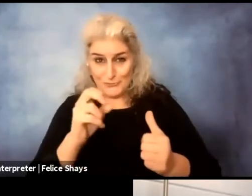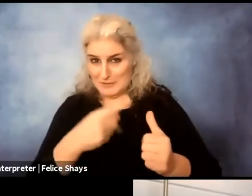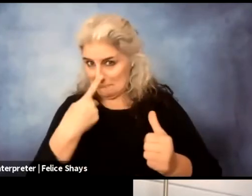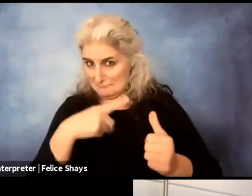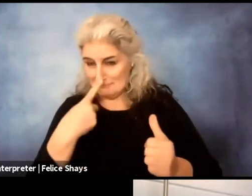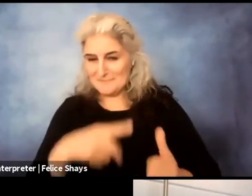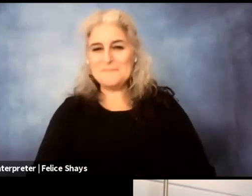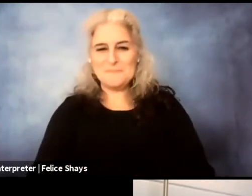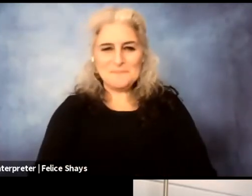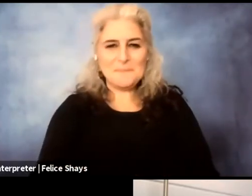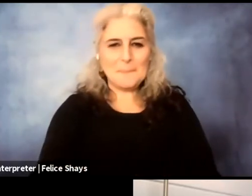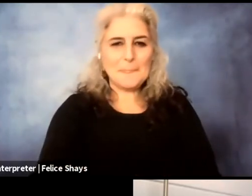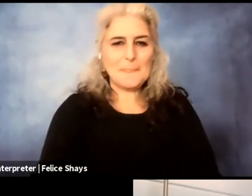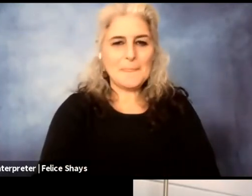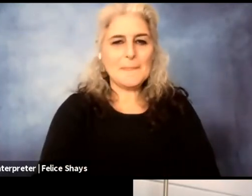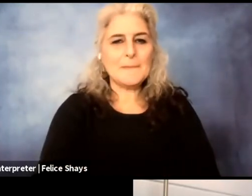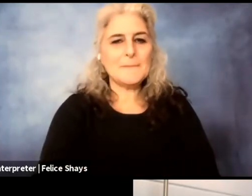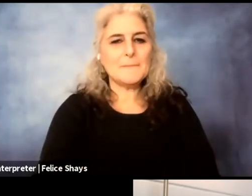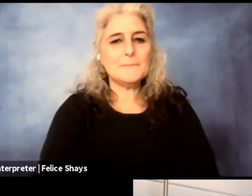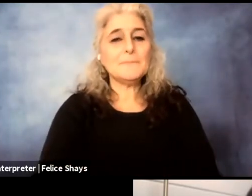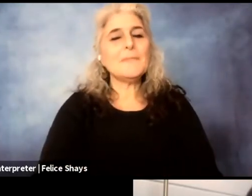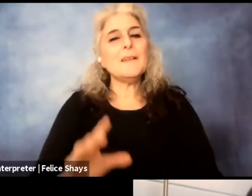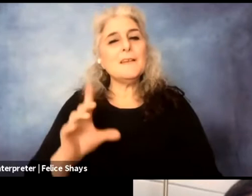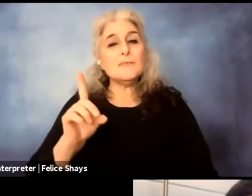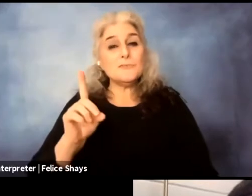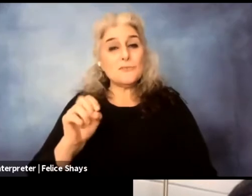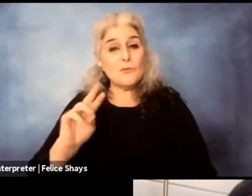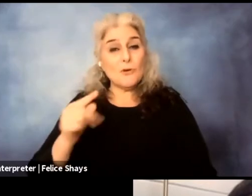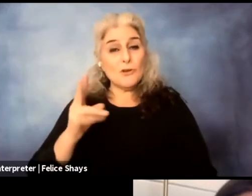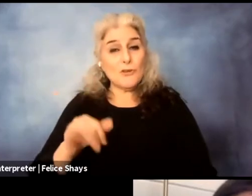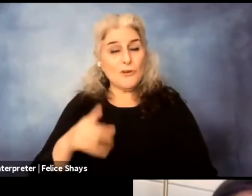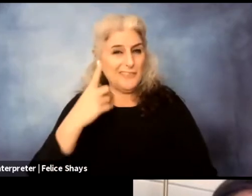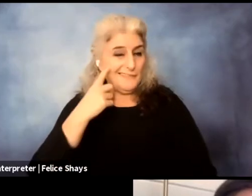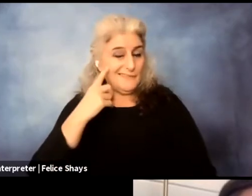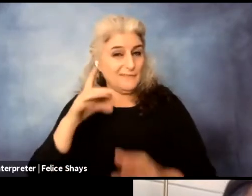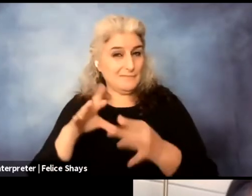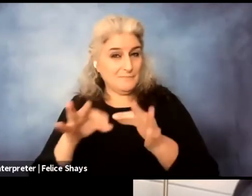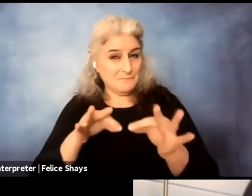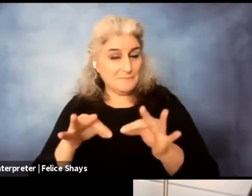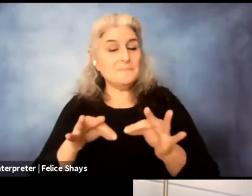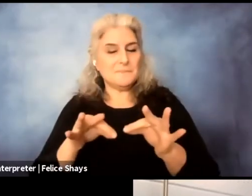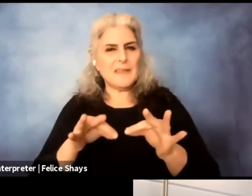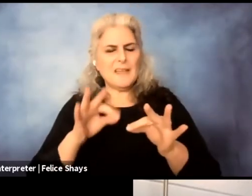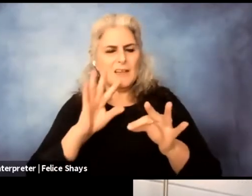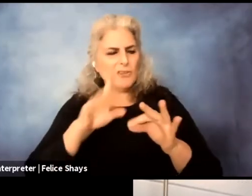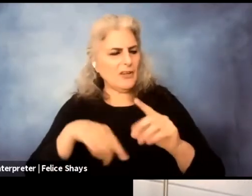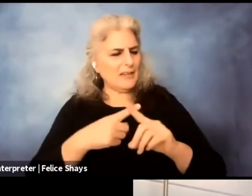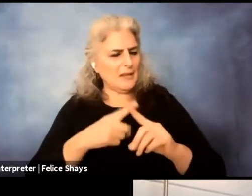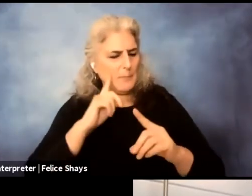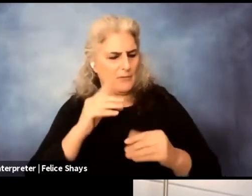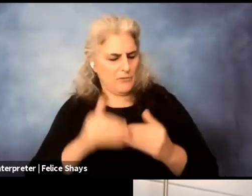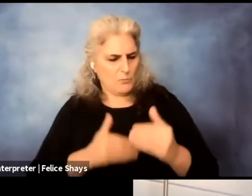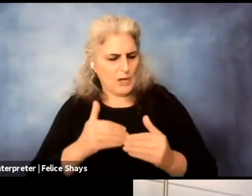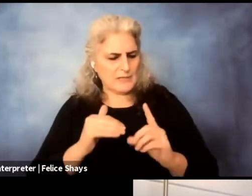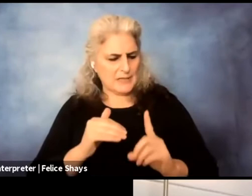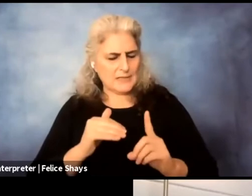so what, what Dorothy is referring to right now is, is this process of trying to figure out, you know, how,